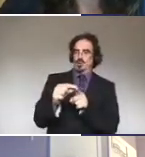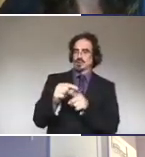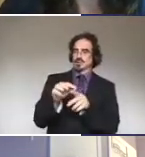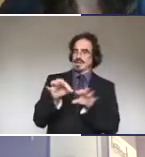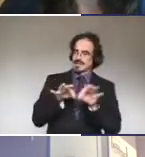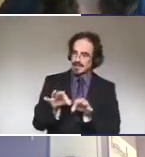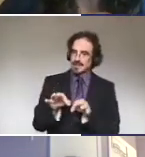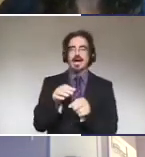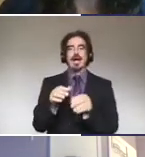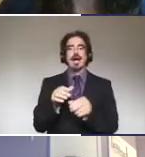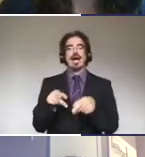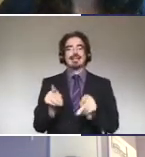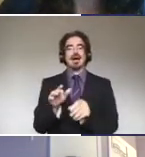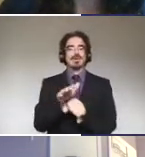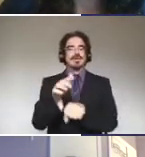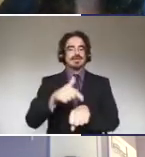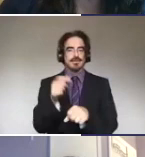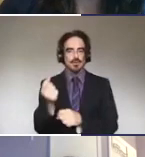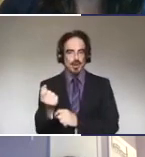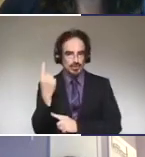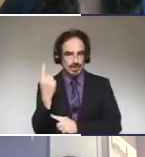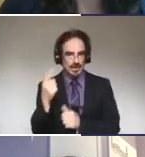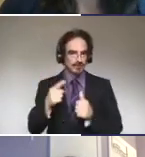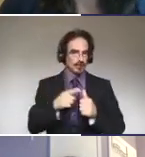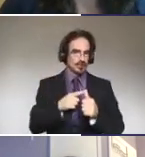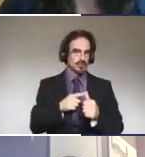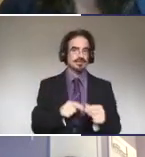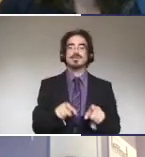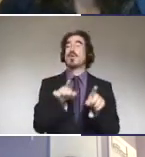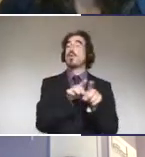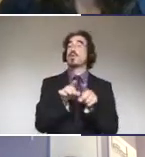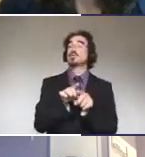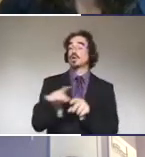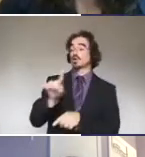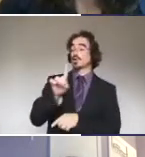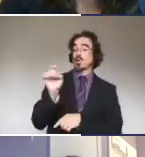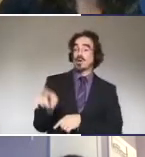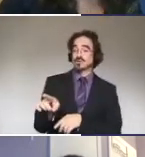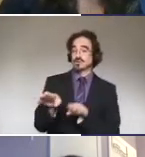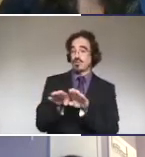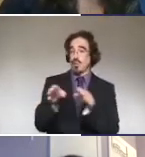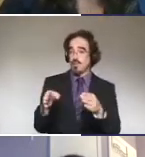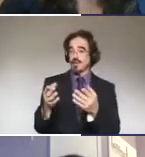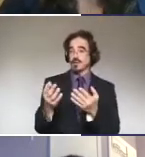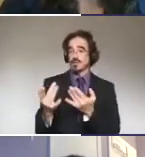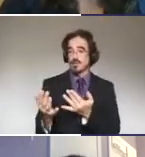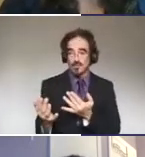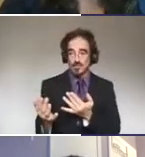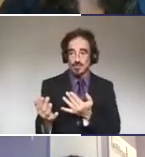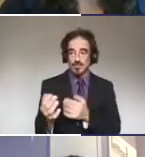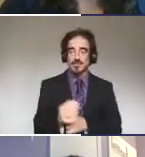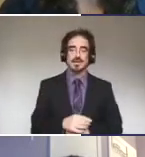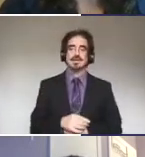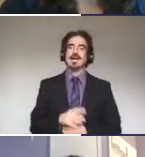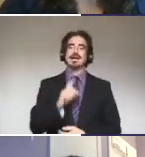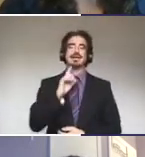Um, make sure you're opening, using open-ended questions. Deaf people are notorious